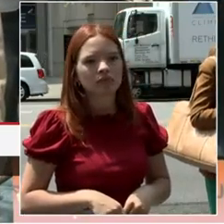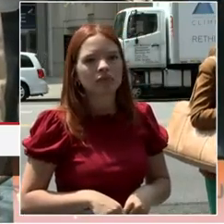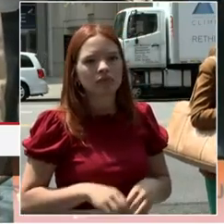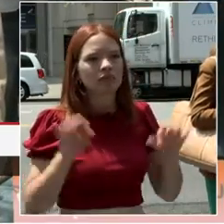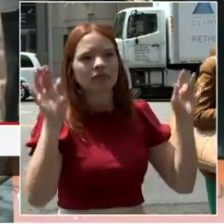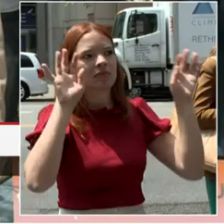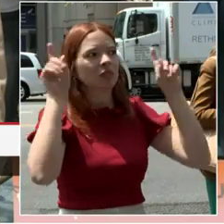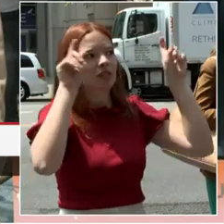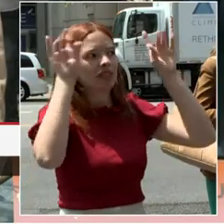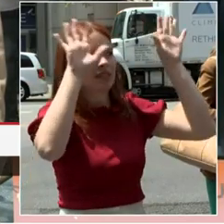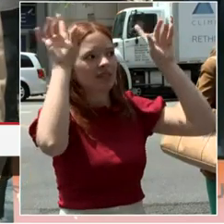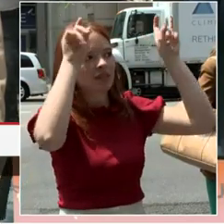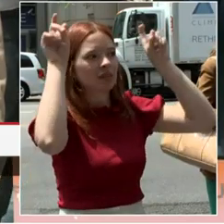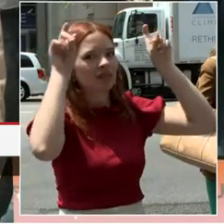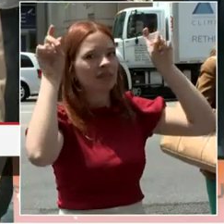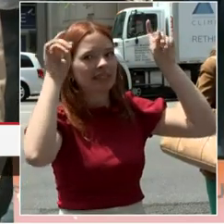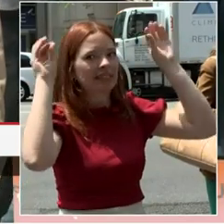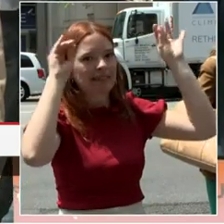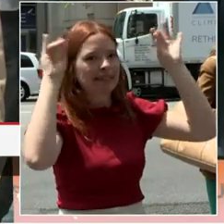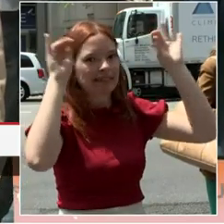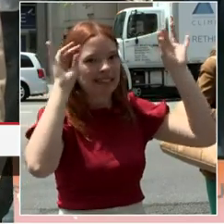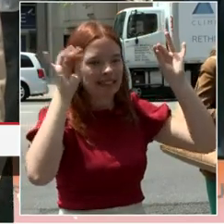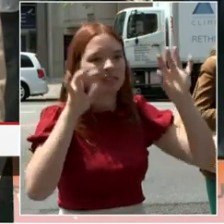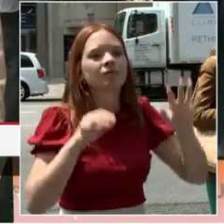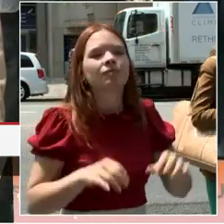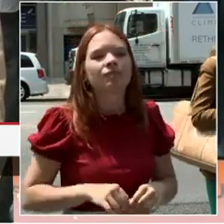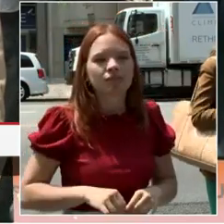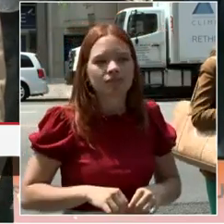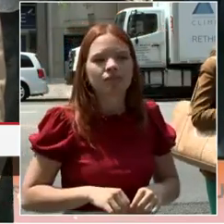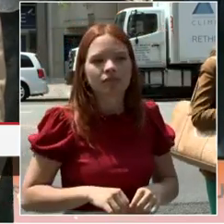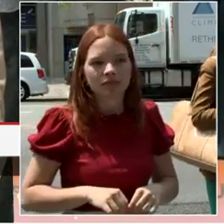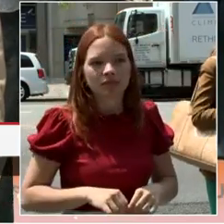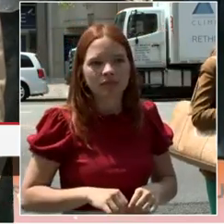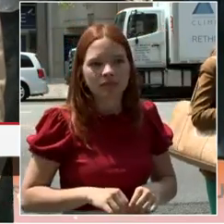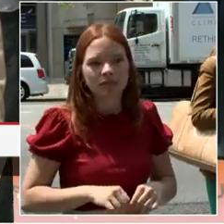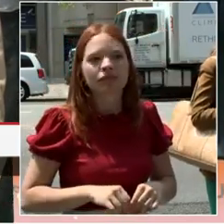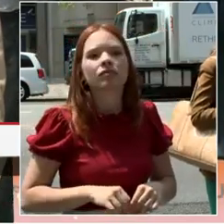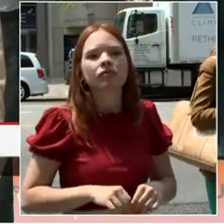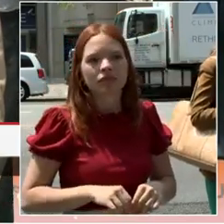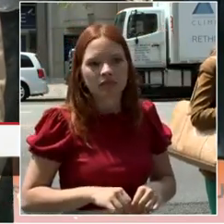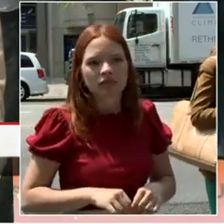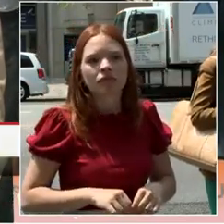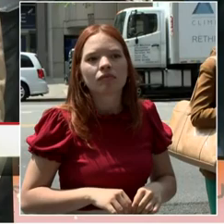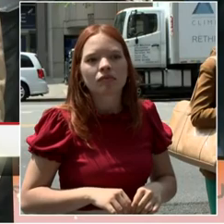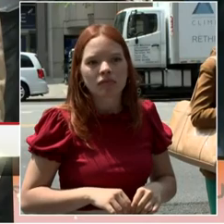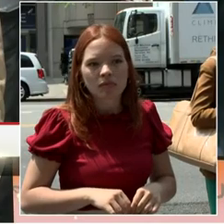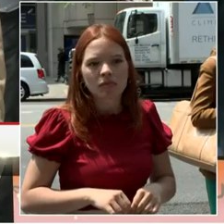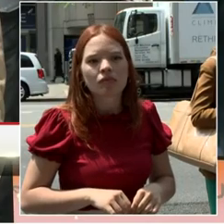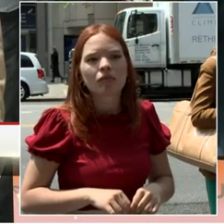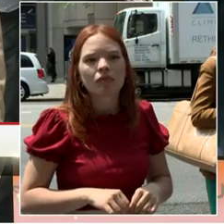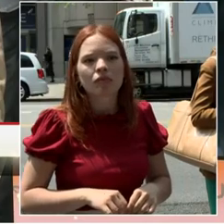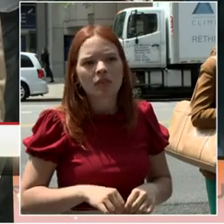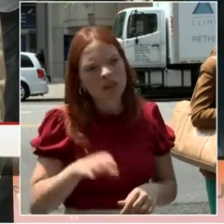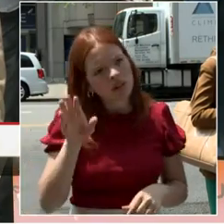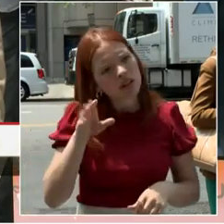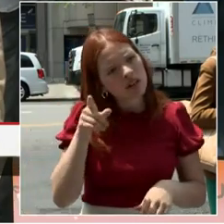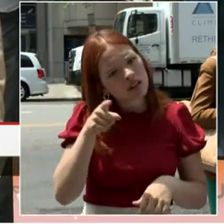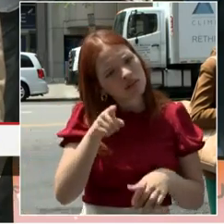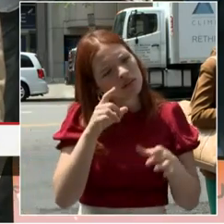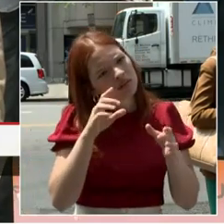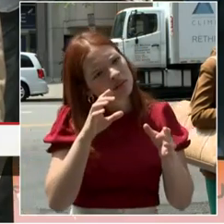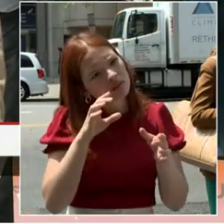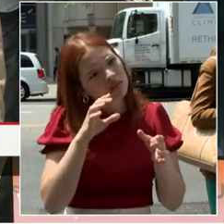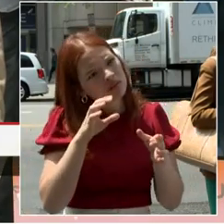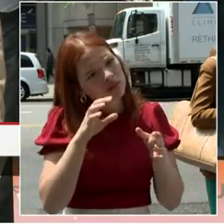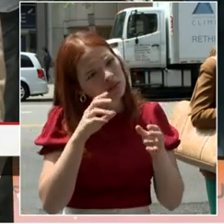Sorry. I'm Melissa Kim from WSA 9. In terms of when you're talking about changing these office buildings into residential apartments